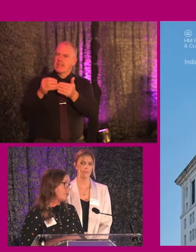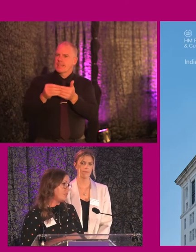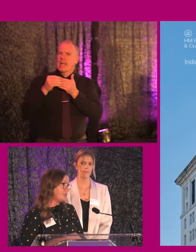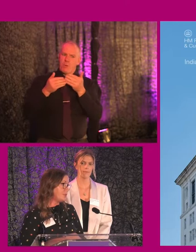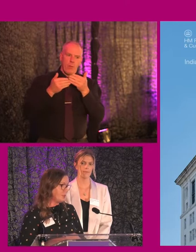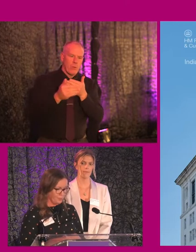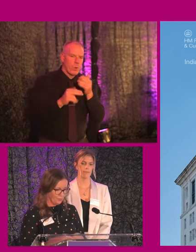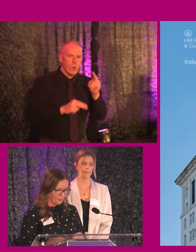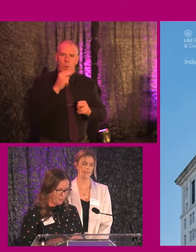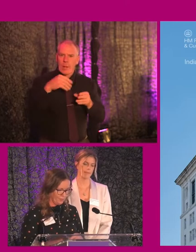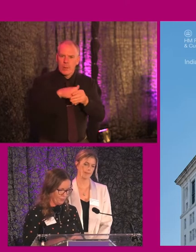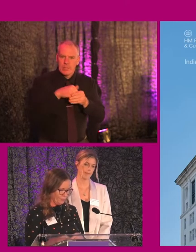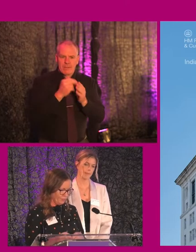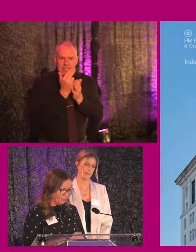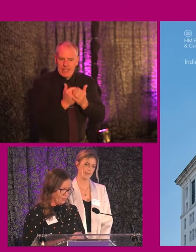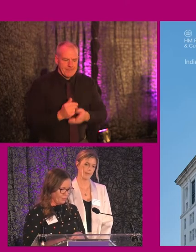Liverpool City as well.